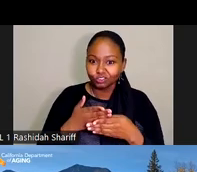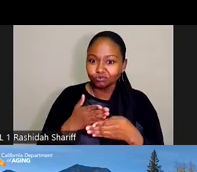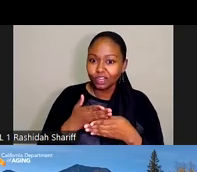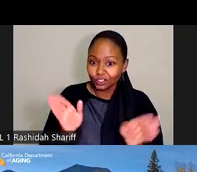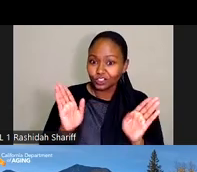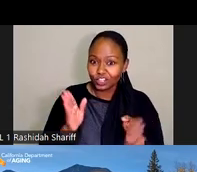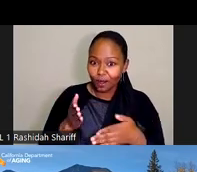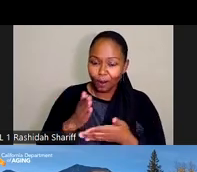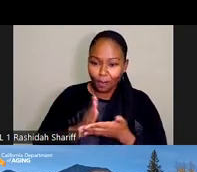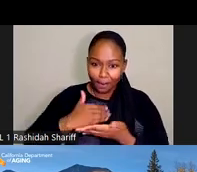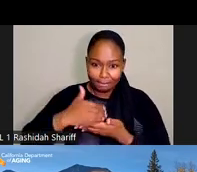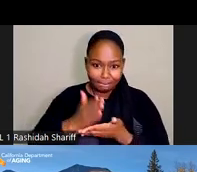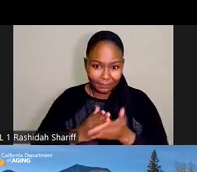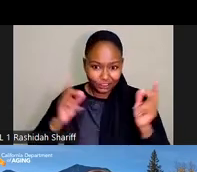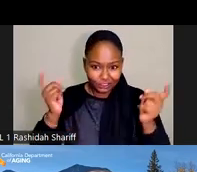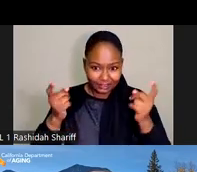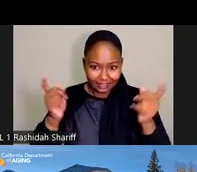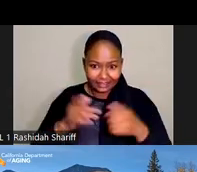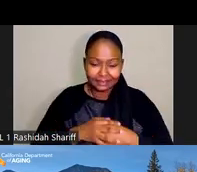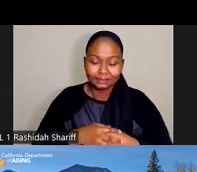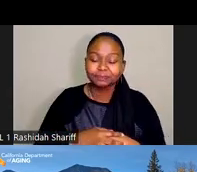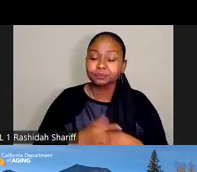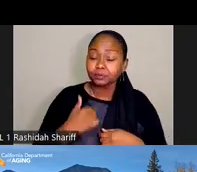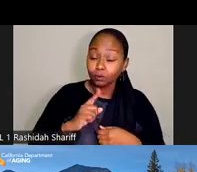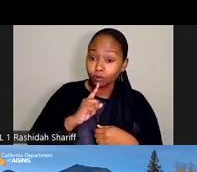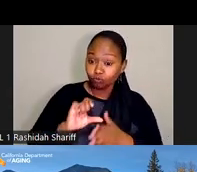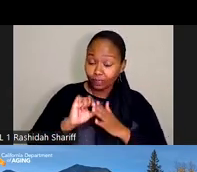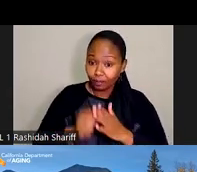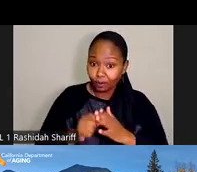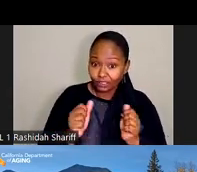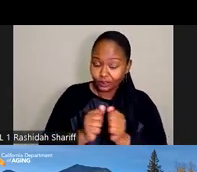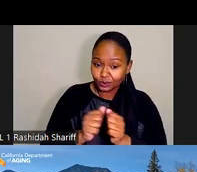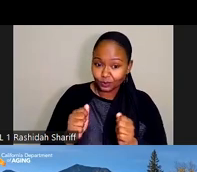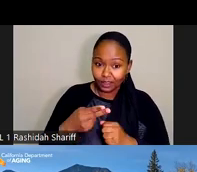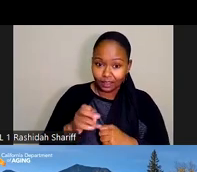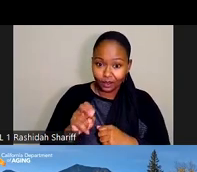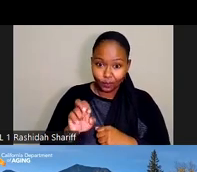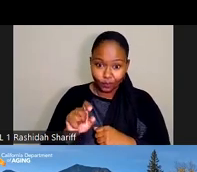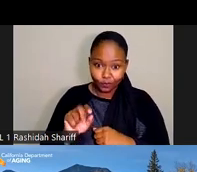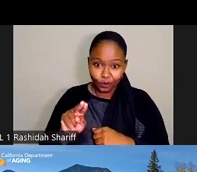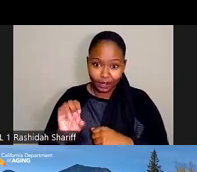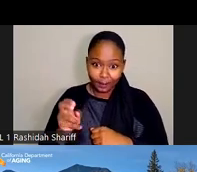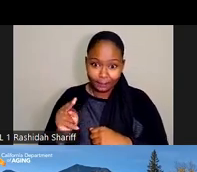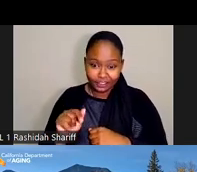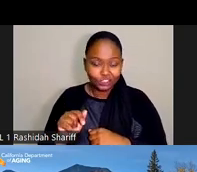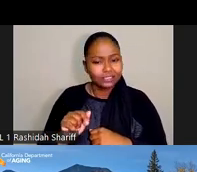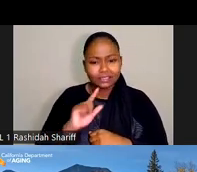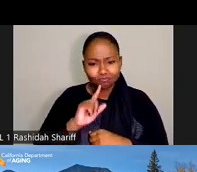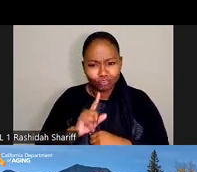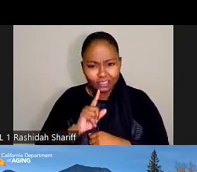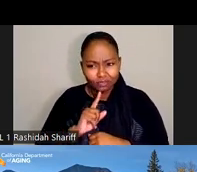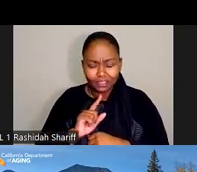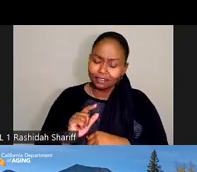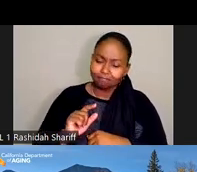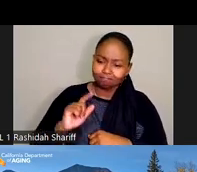So personally, I was impressed, very impressed by the Little Hoover Commission's thoughtfulness and and their sincere interest